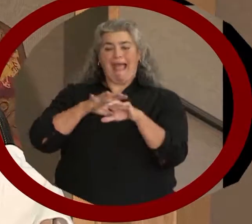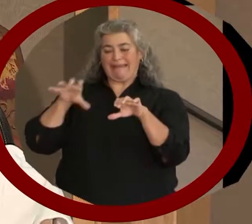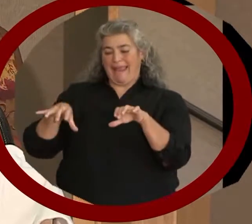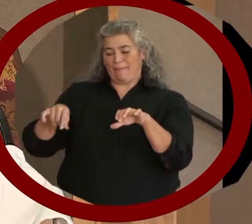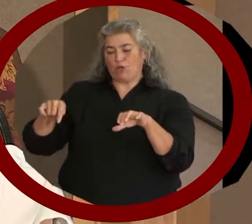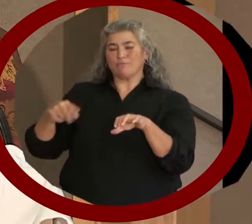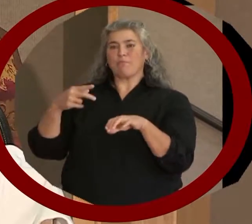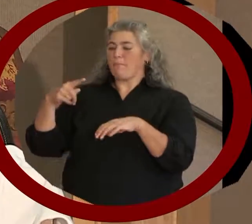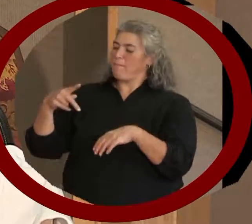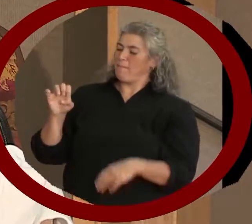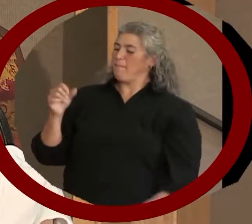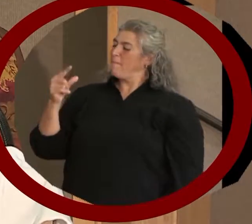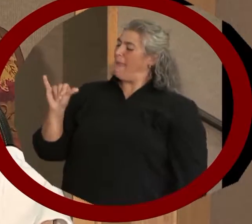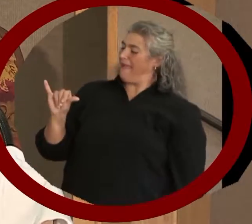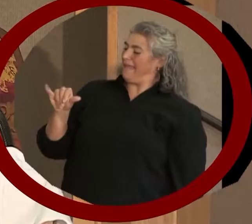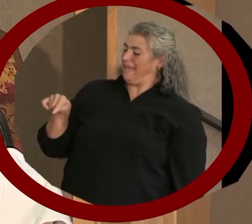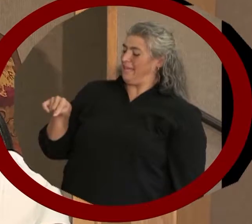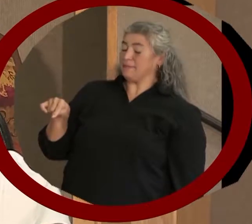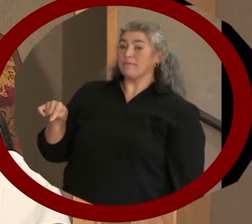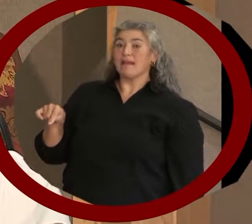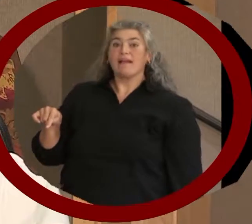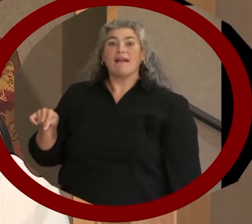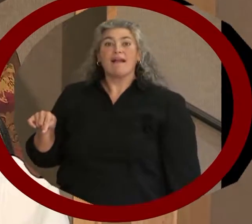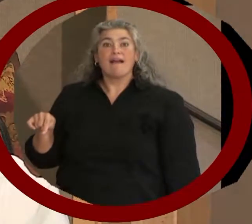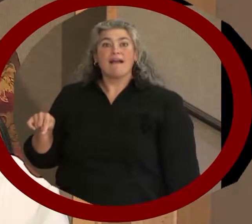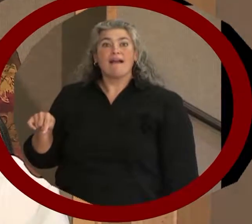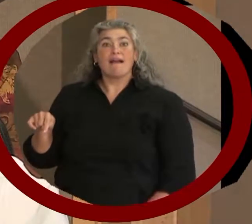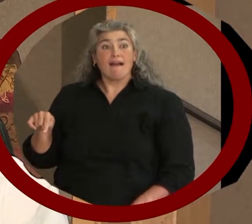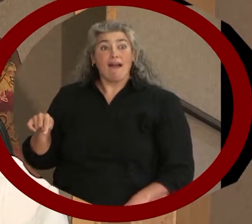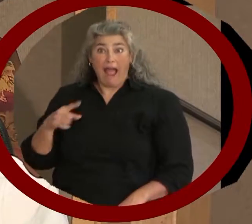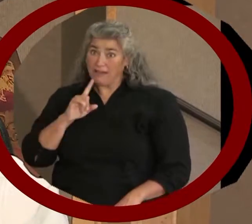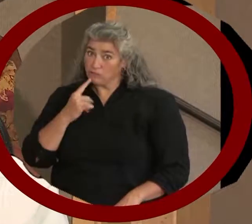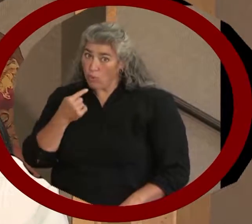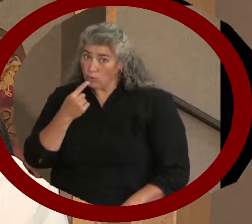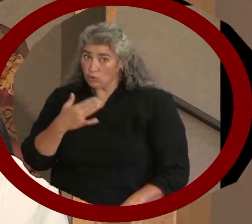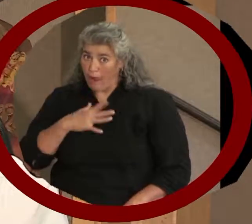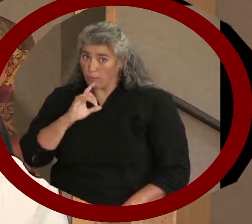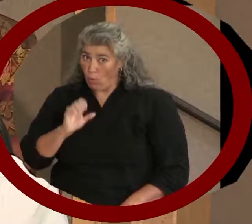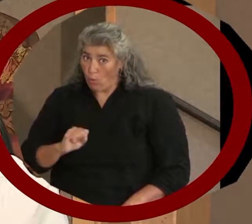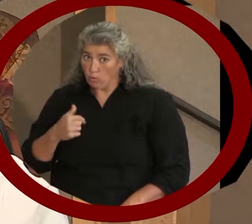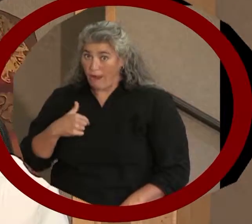and she wasn't allowed to go to high school. I told you I was old.